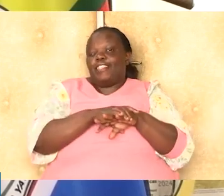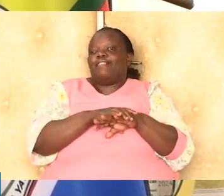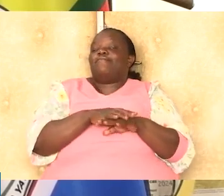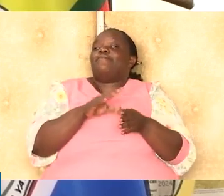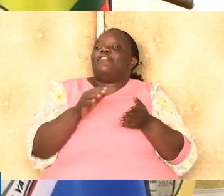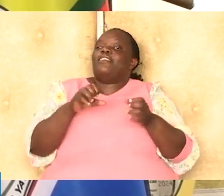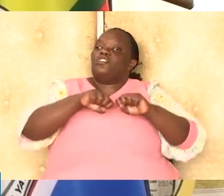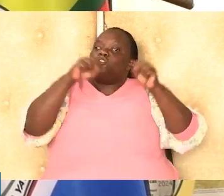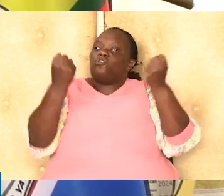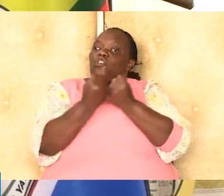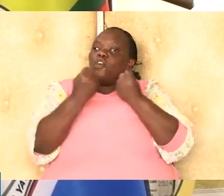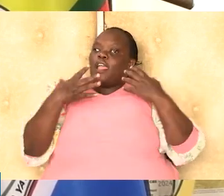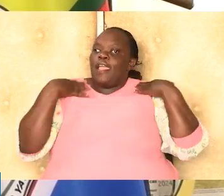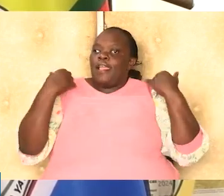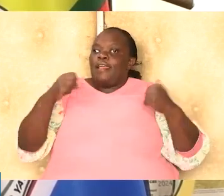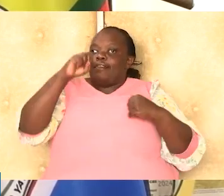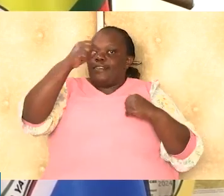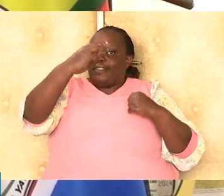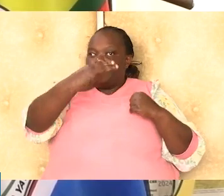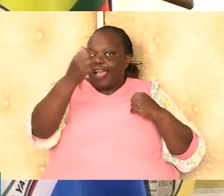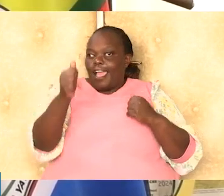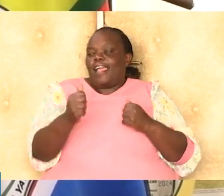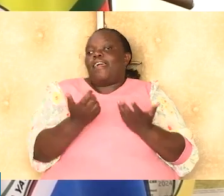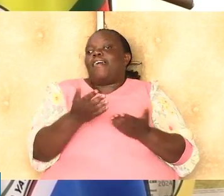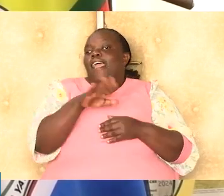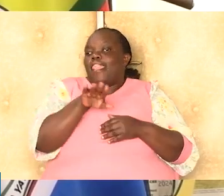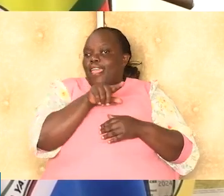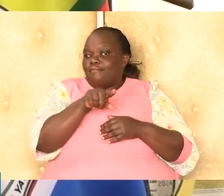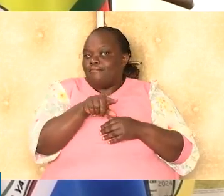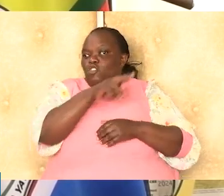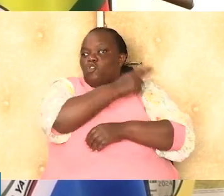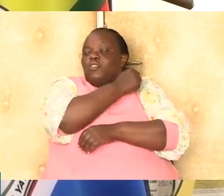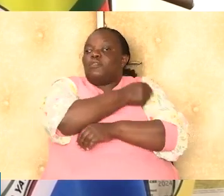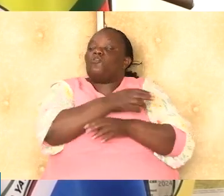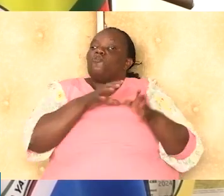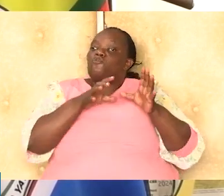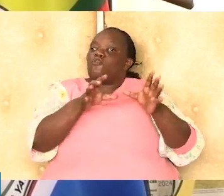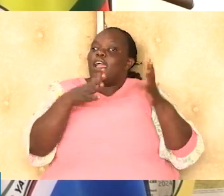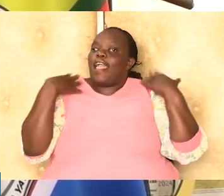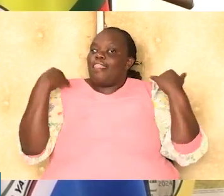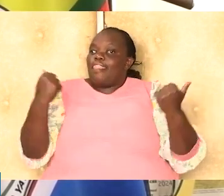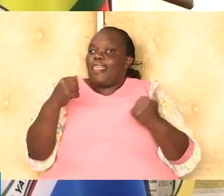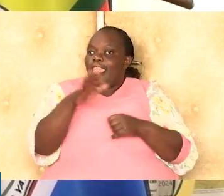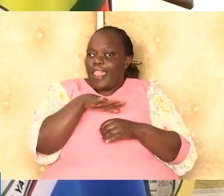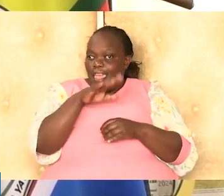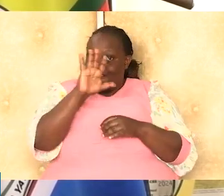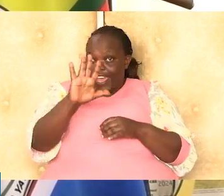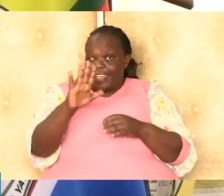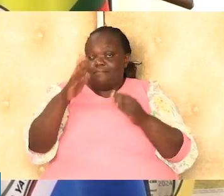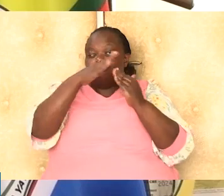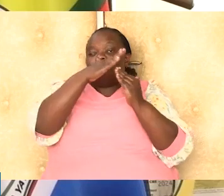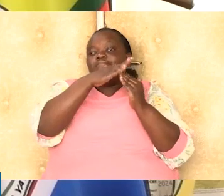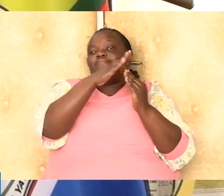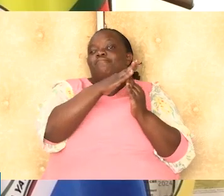let me turn now to the Social Health Authority or SHAR. The SHAR initiative reinforces Kenya's health infrastructure. It's one of the five pillars